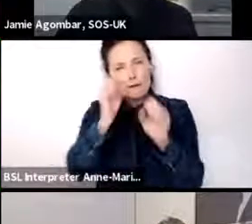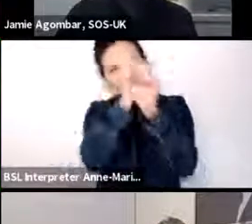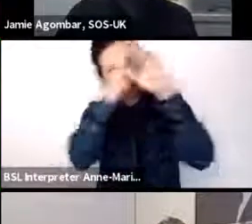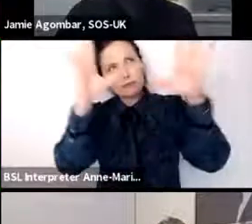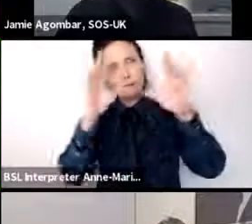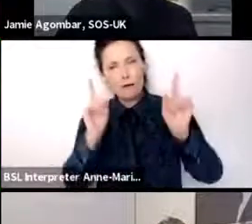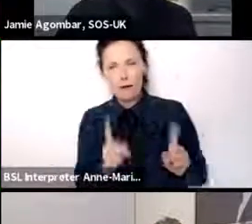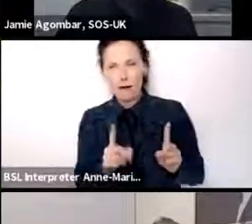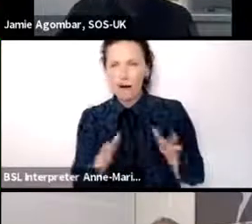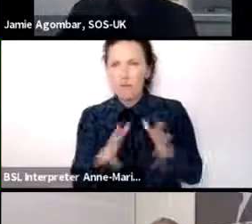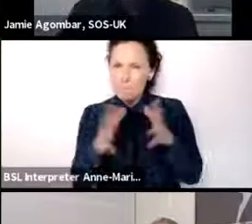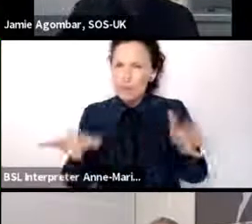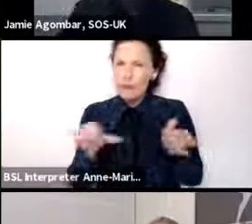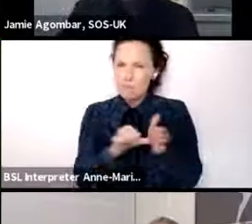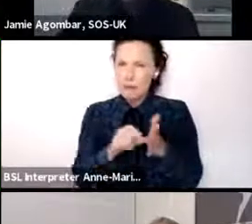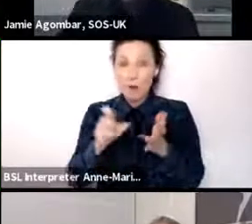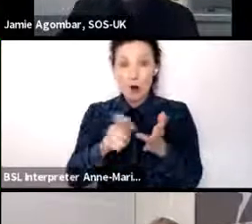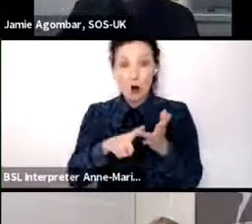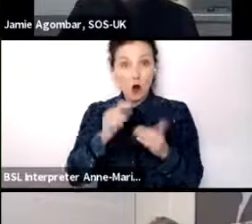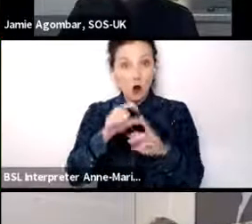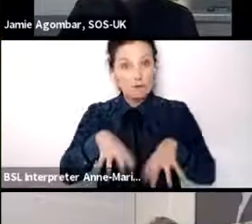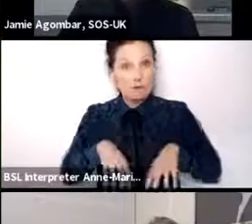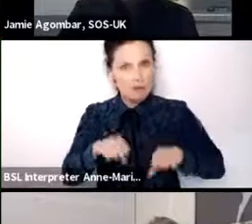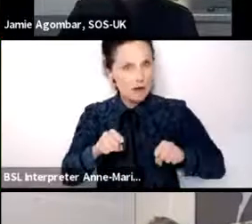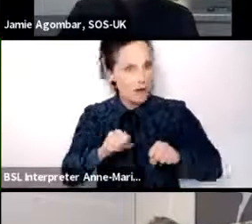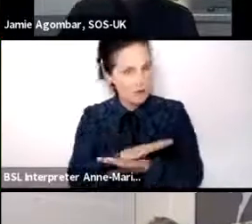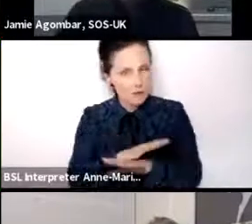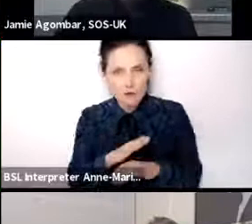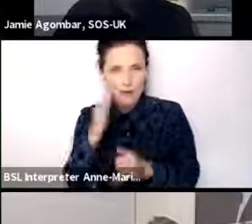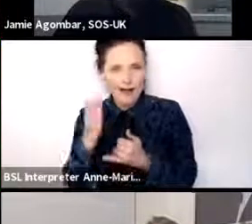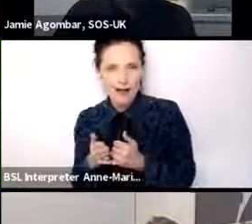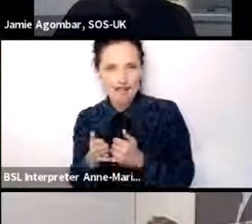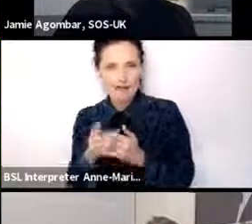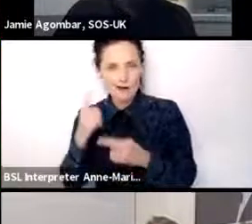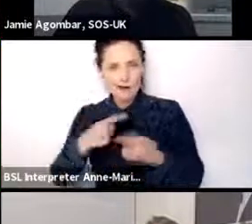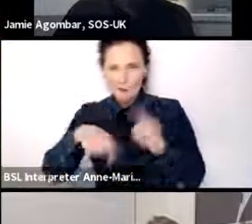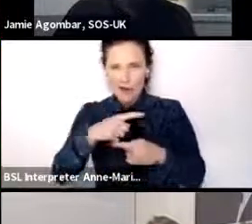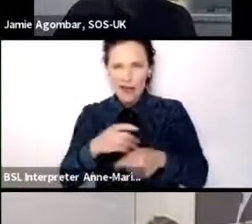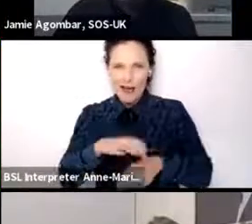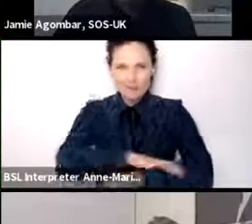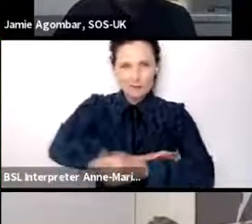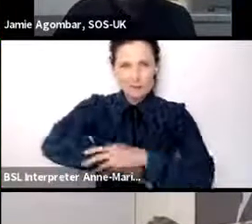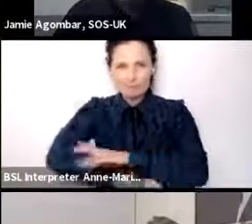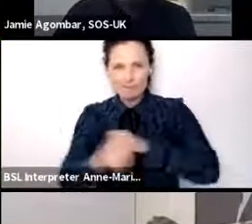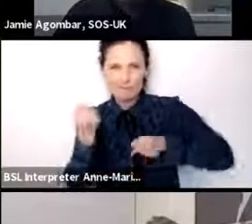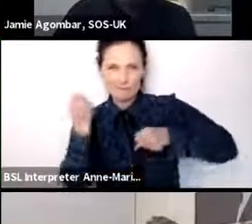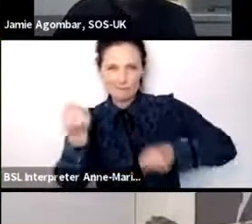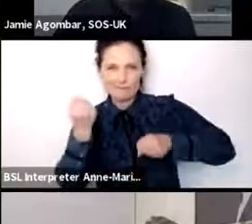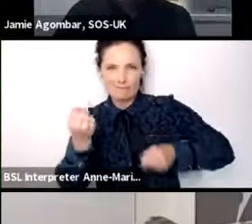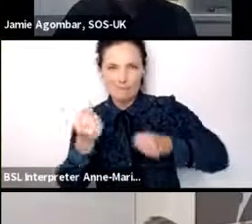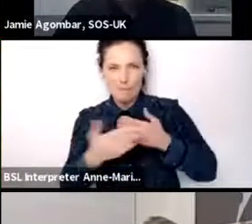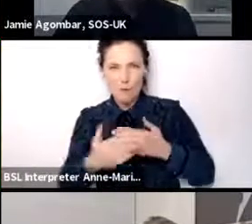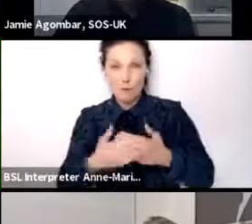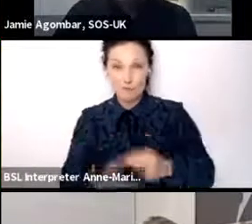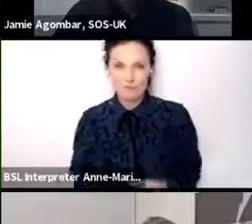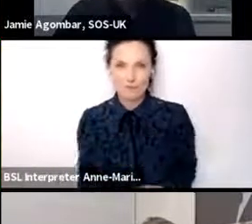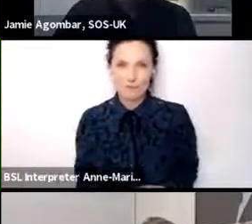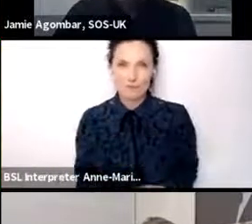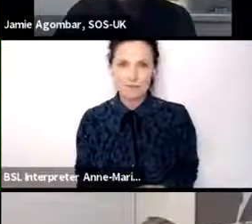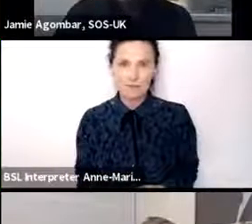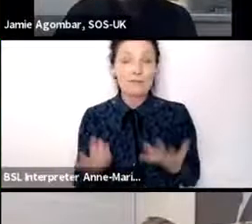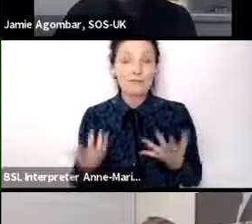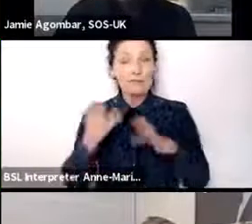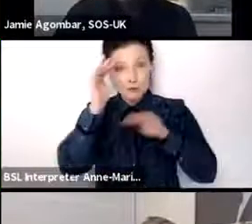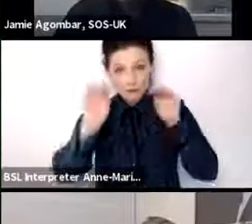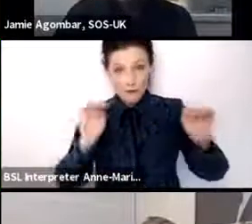is the beginning, not the end, and that we need to carry on with our campaigning. Just a reminder to everybody